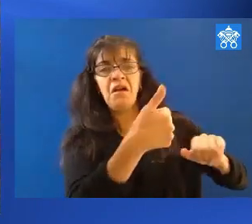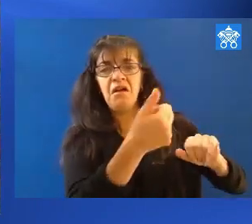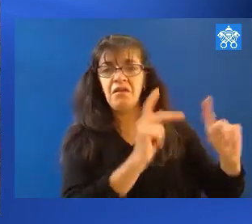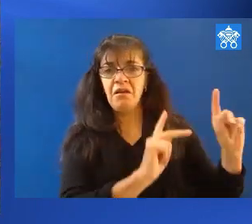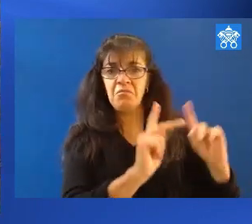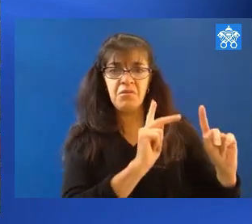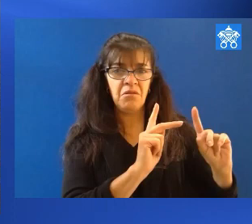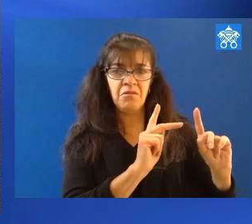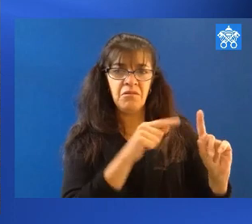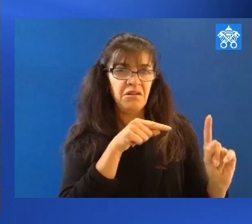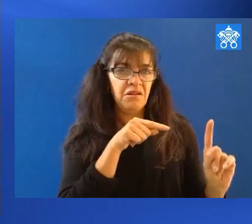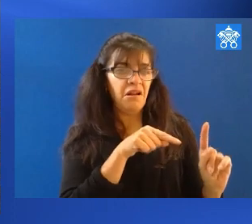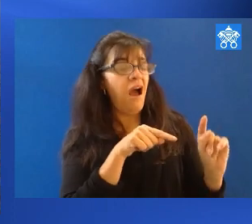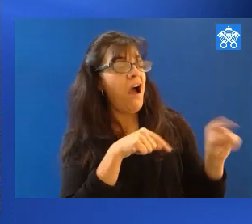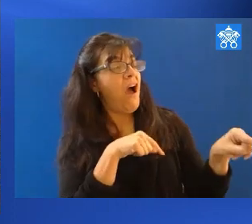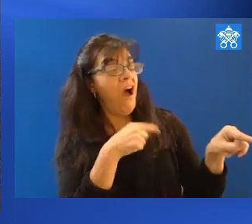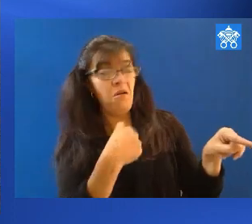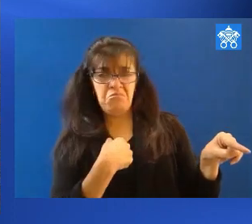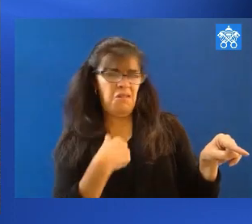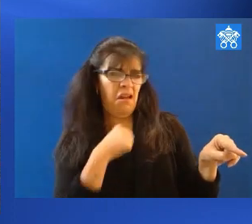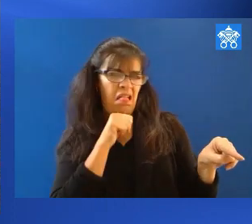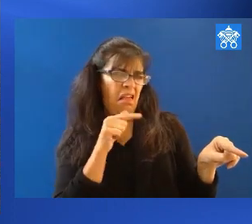I'm not like that one there.